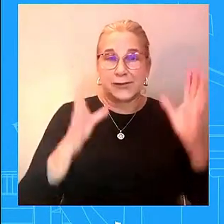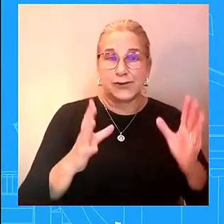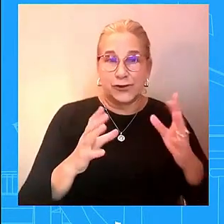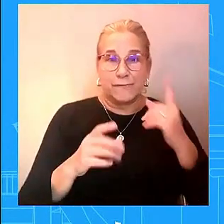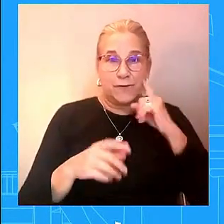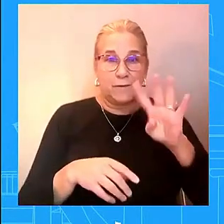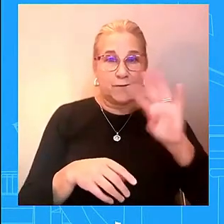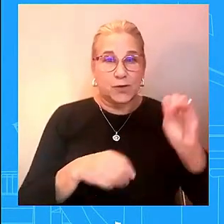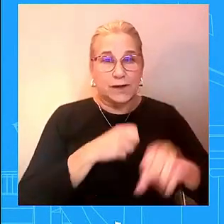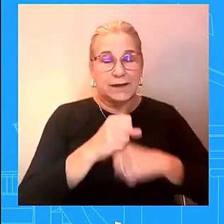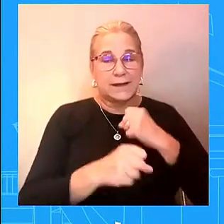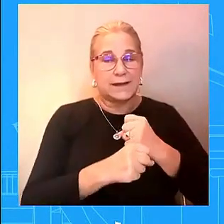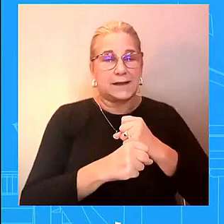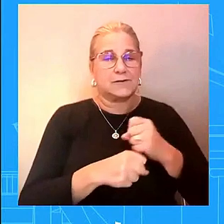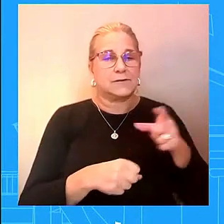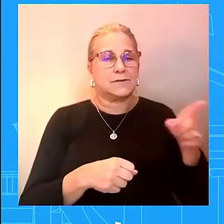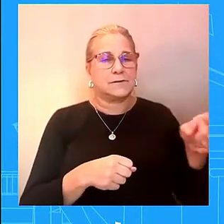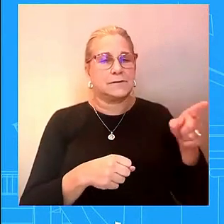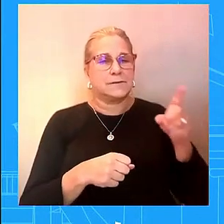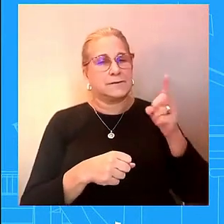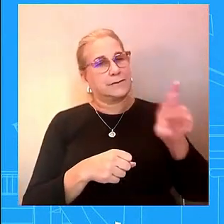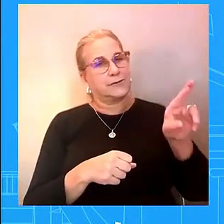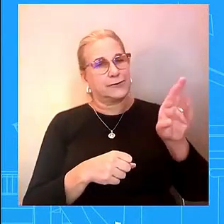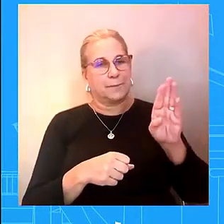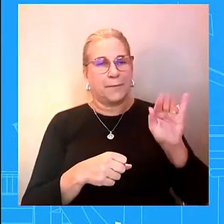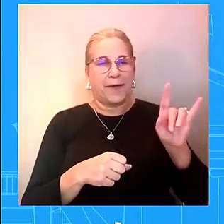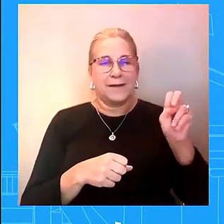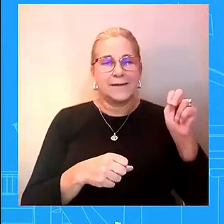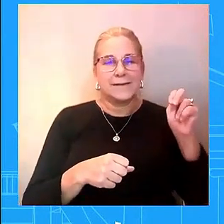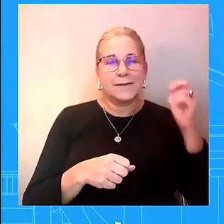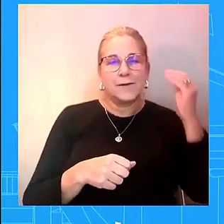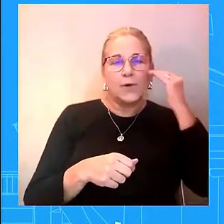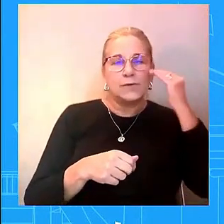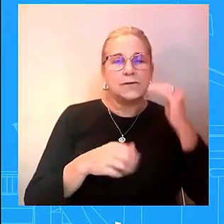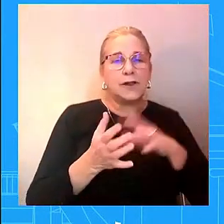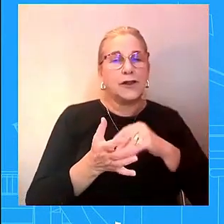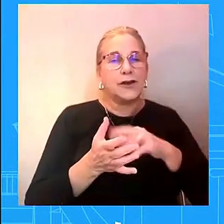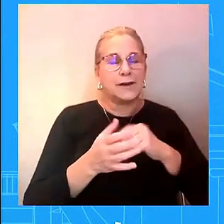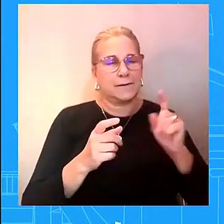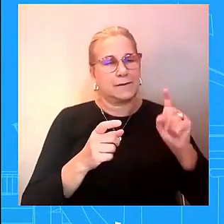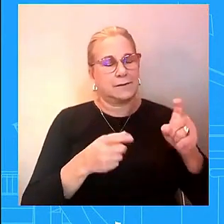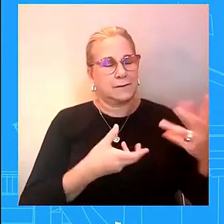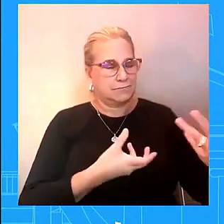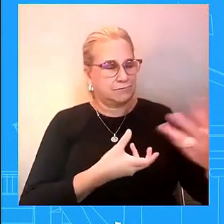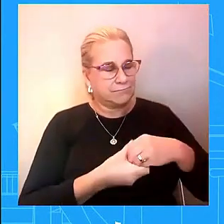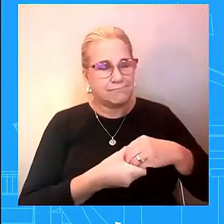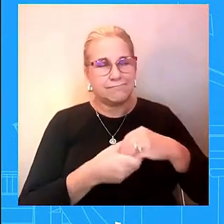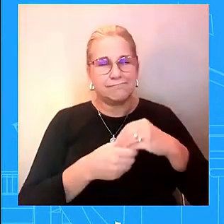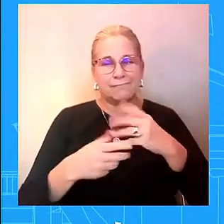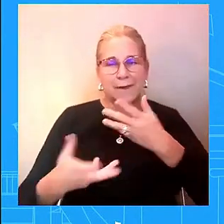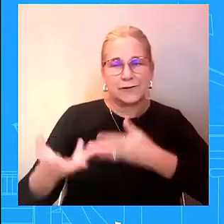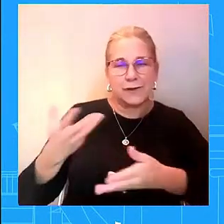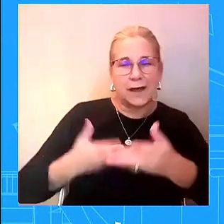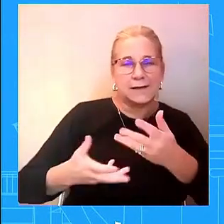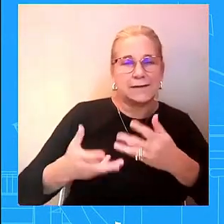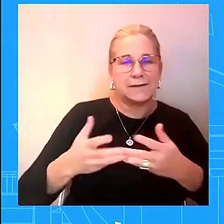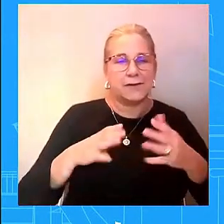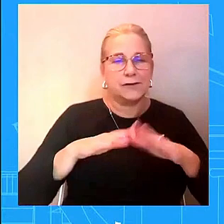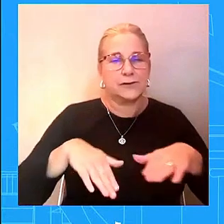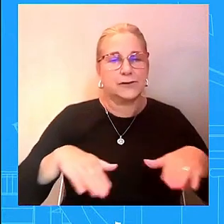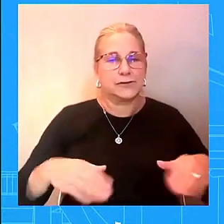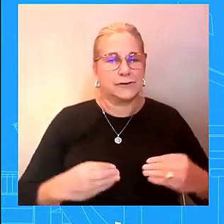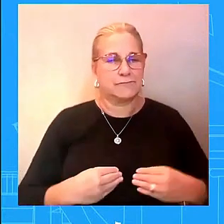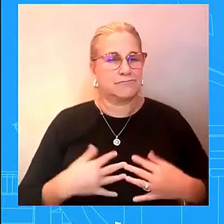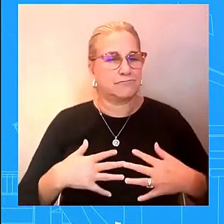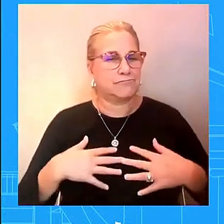have to meet students where they are giving them what they need to spark their curiosity and imagination this is the